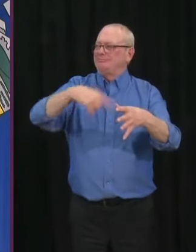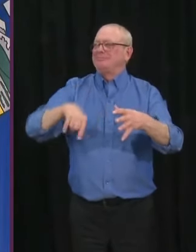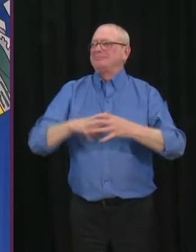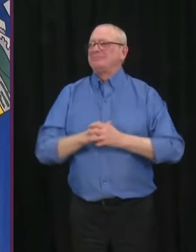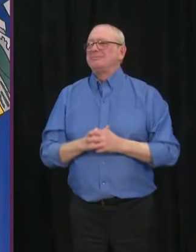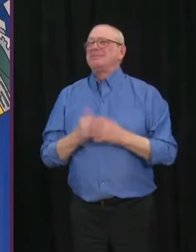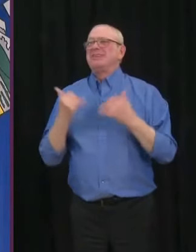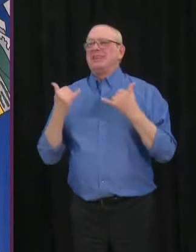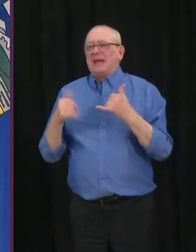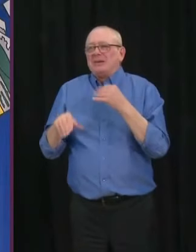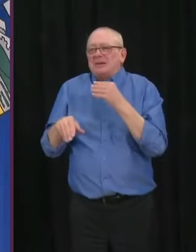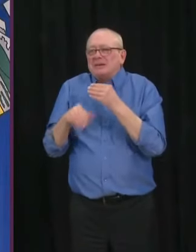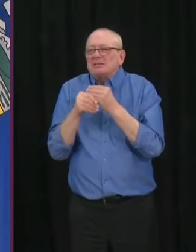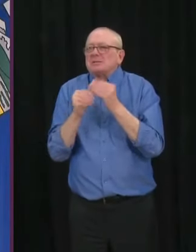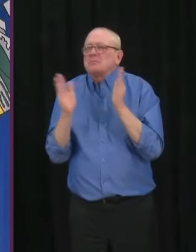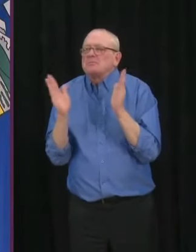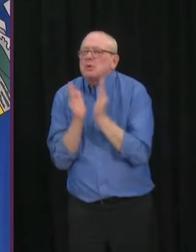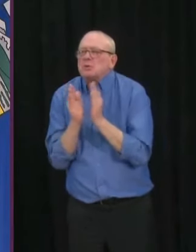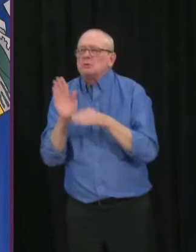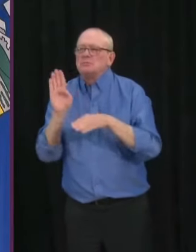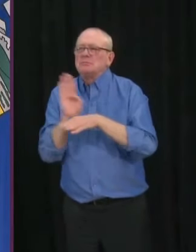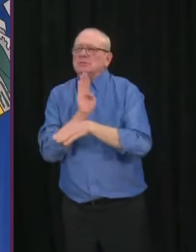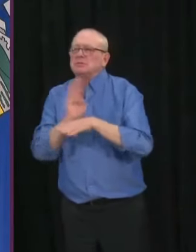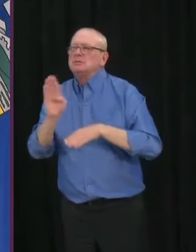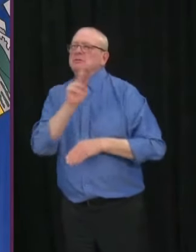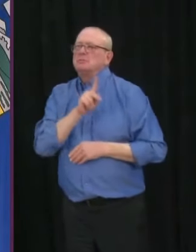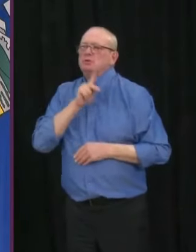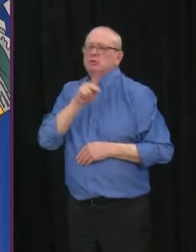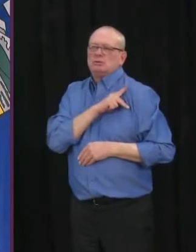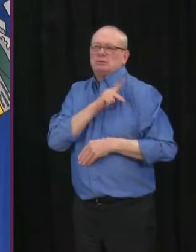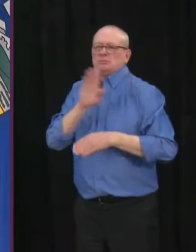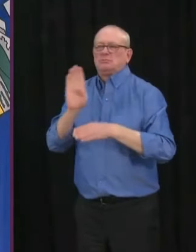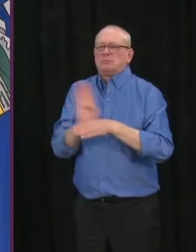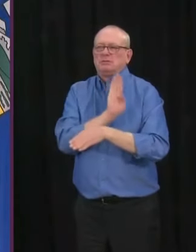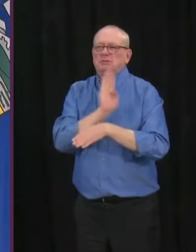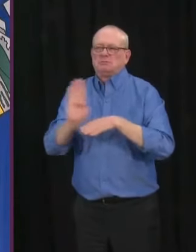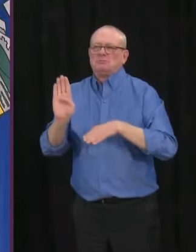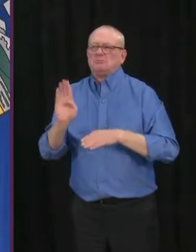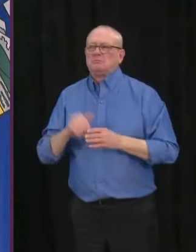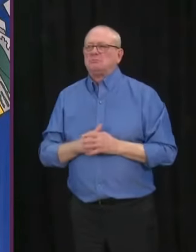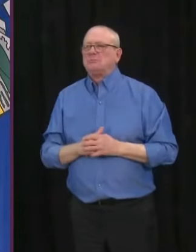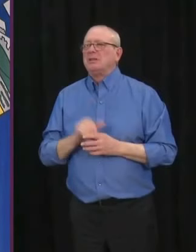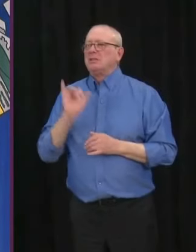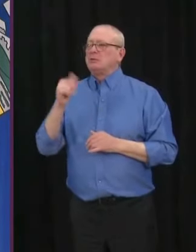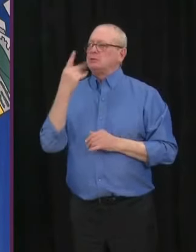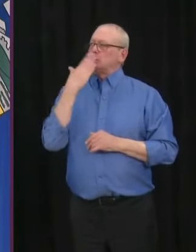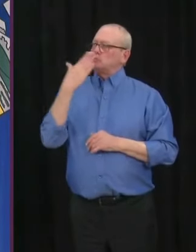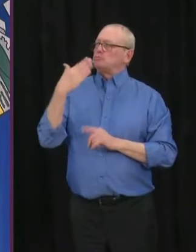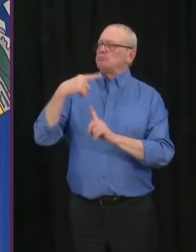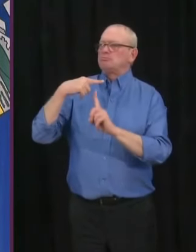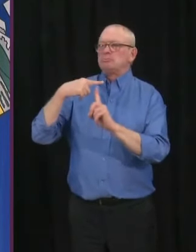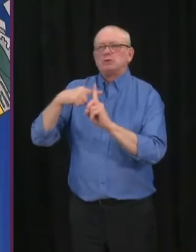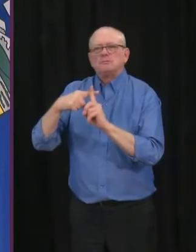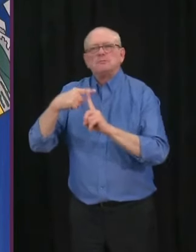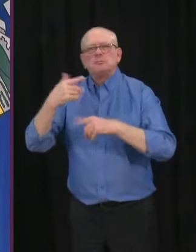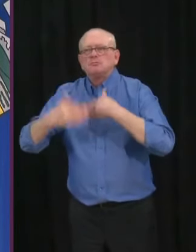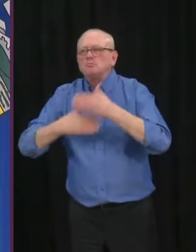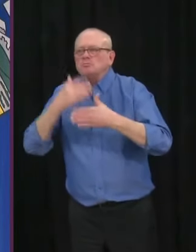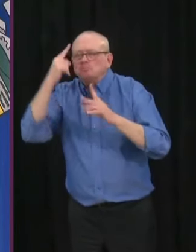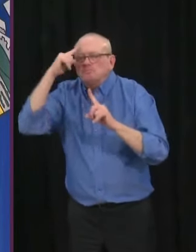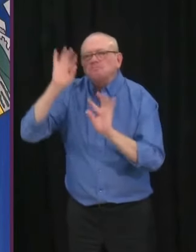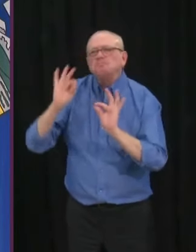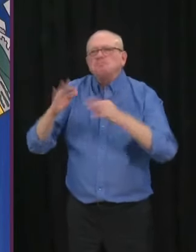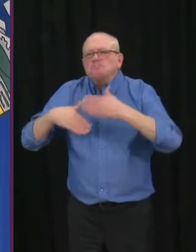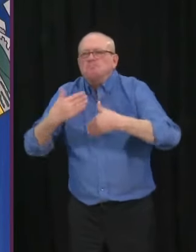now with the personal services and wellness services now being able to reopen. And that is an encouraging step. And you know what? It's one of those things you